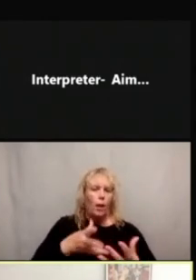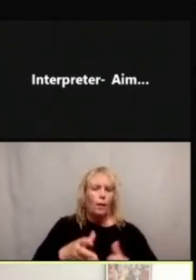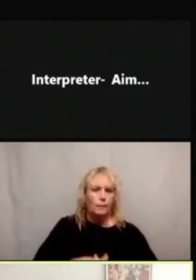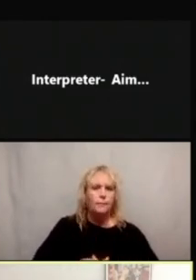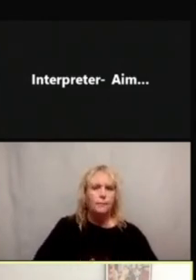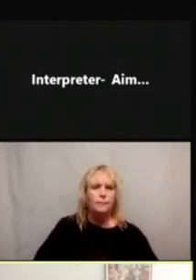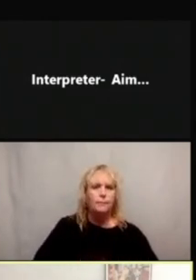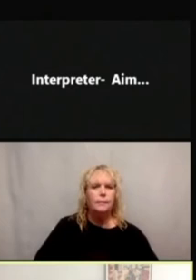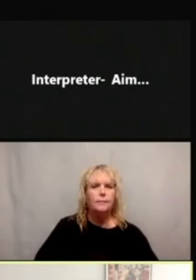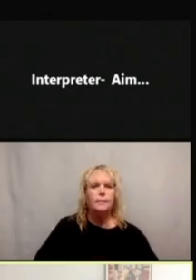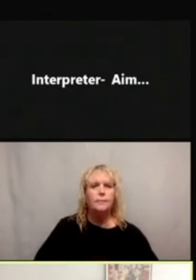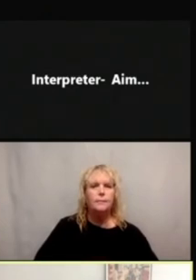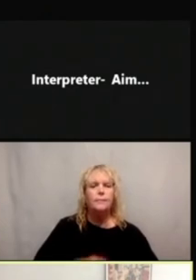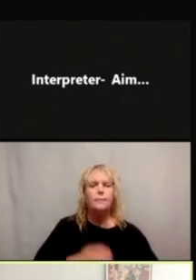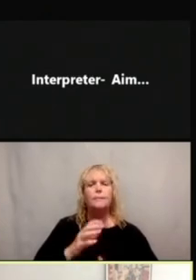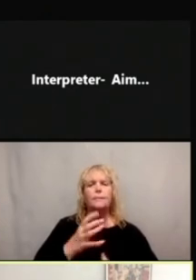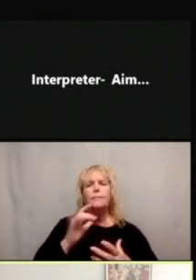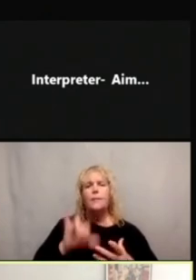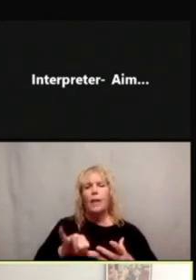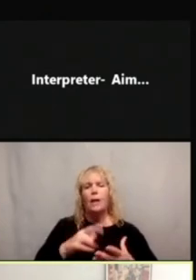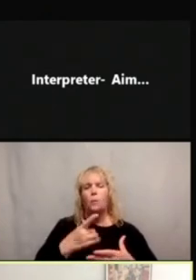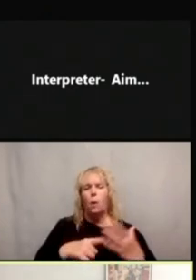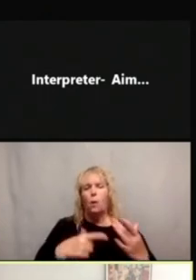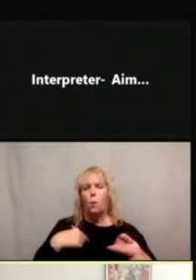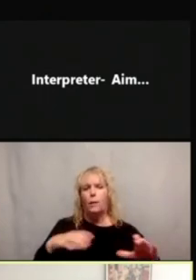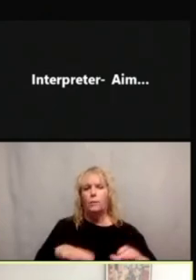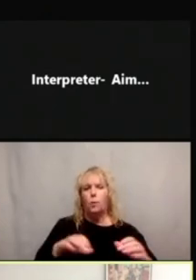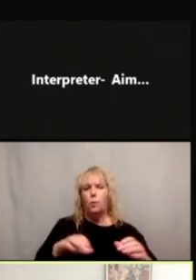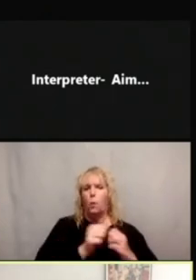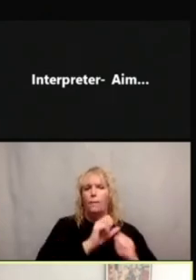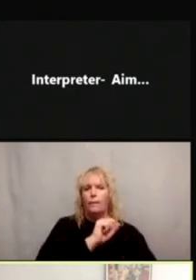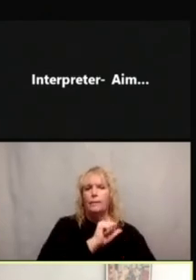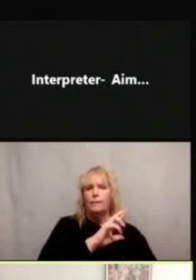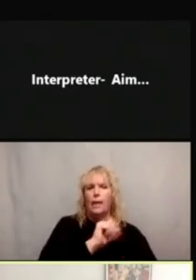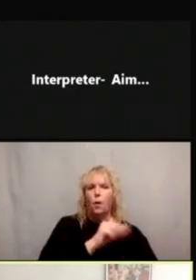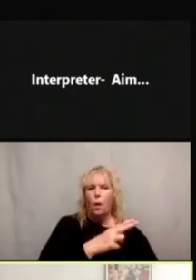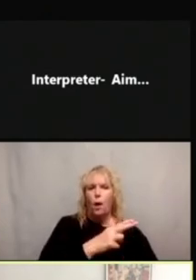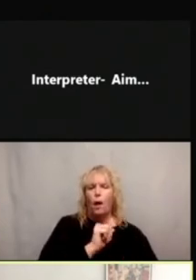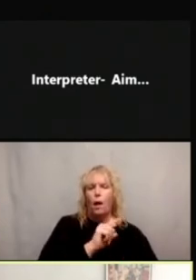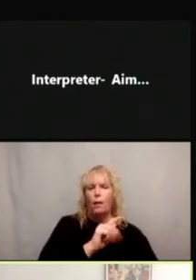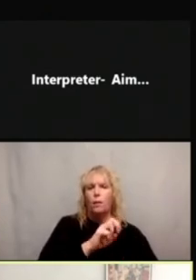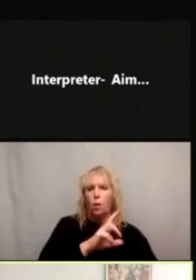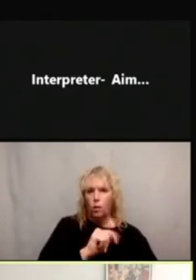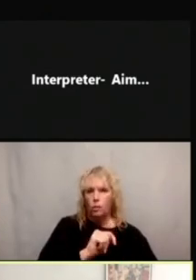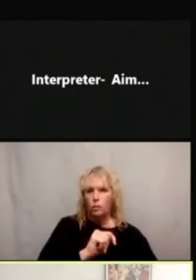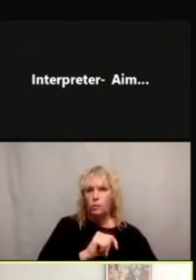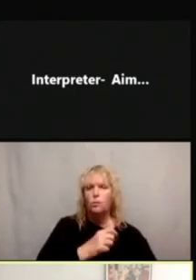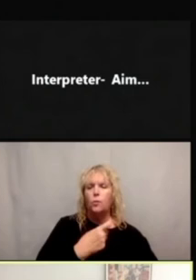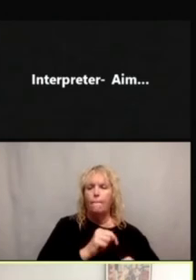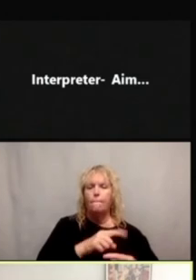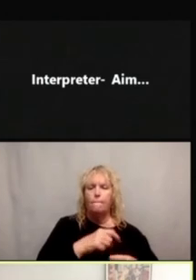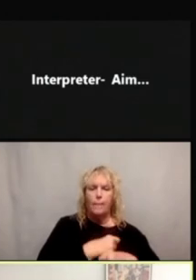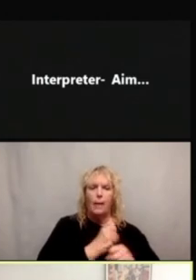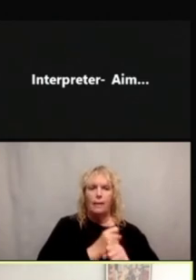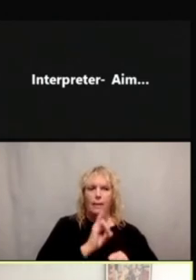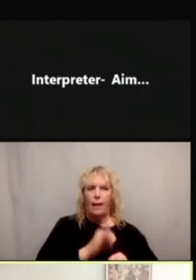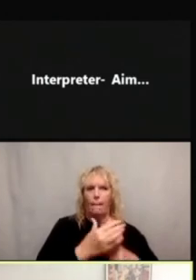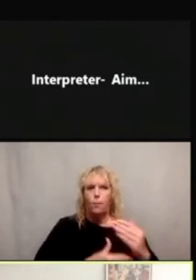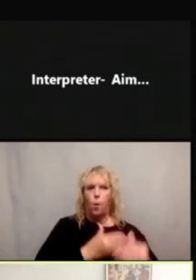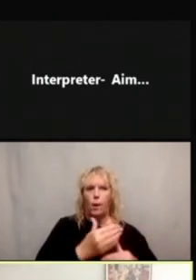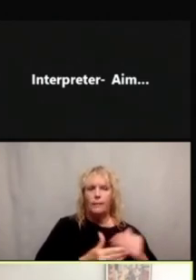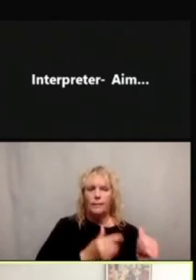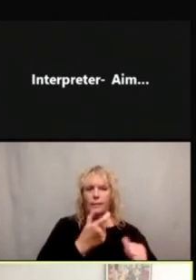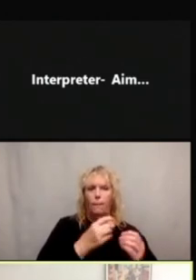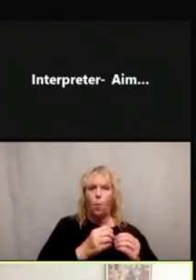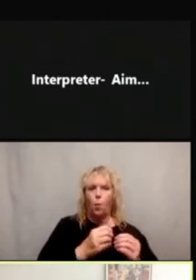So those are the changes we made to to Sarah alert to make the symptom reporting process a little easier for folks. And then